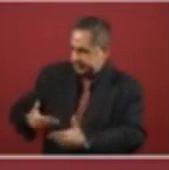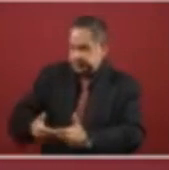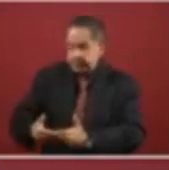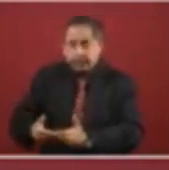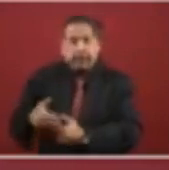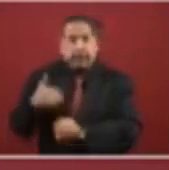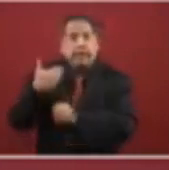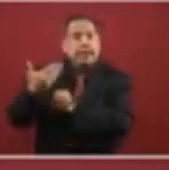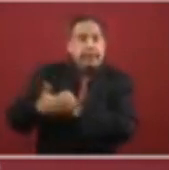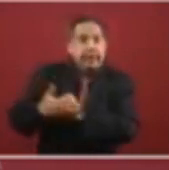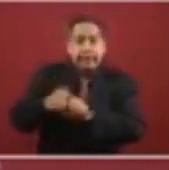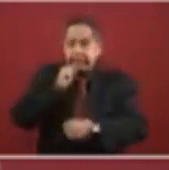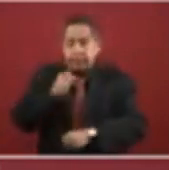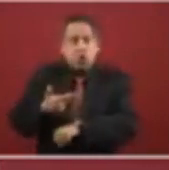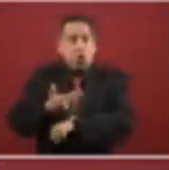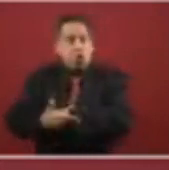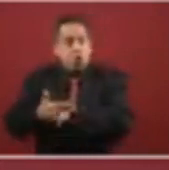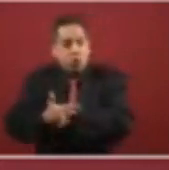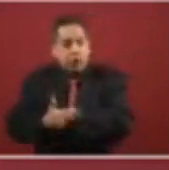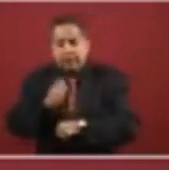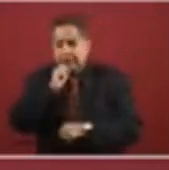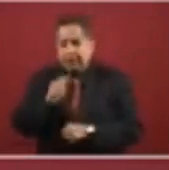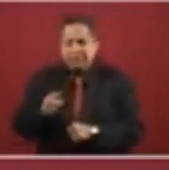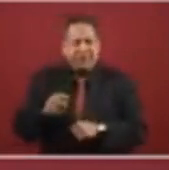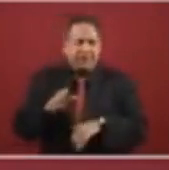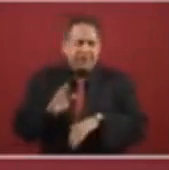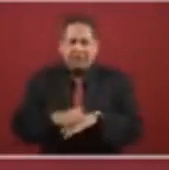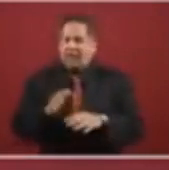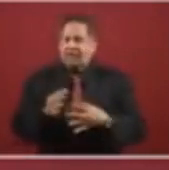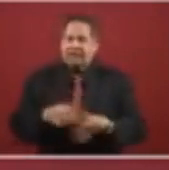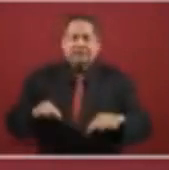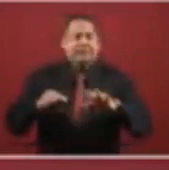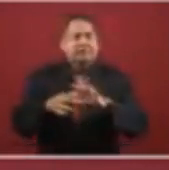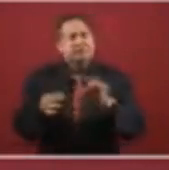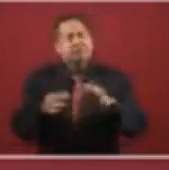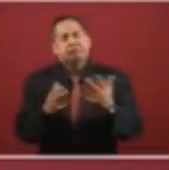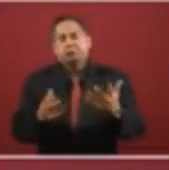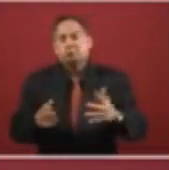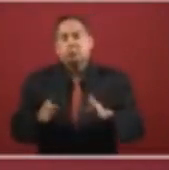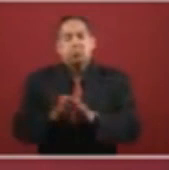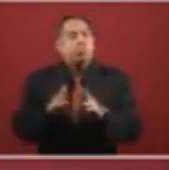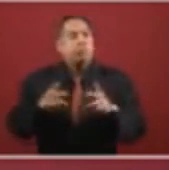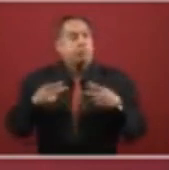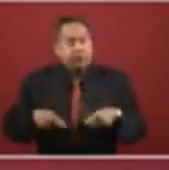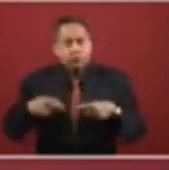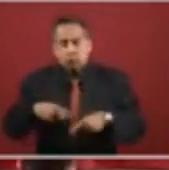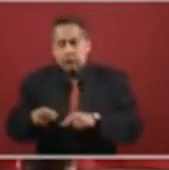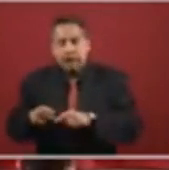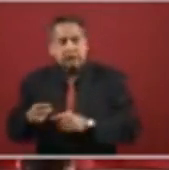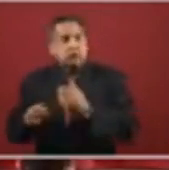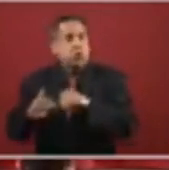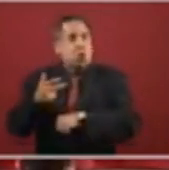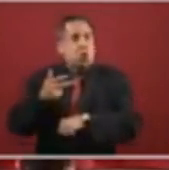And approximately we're going to give to Honduras also from